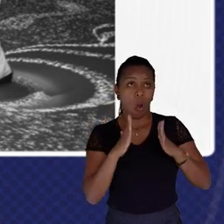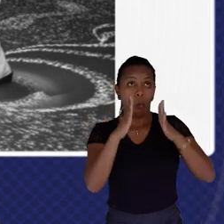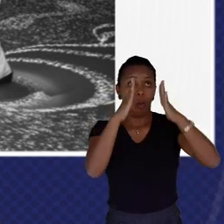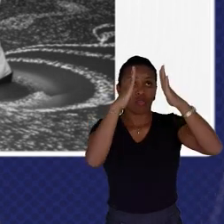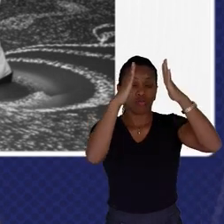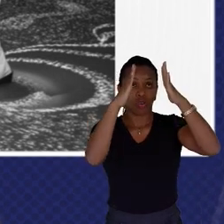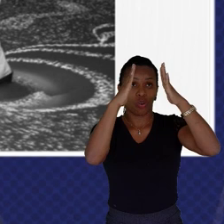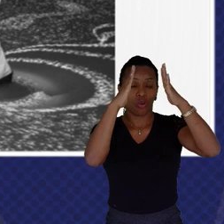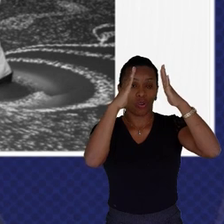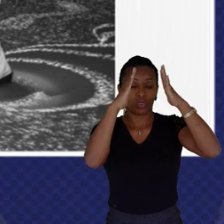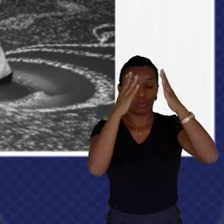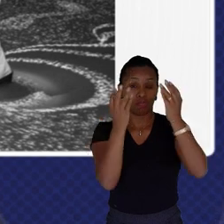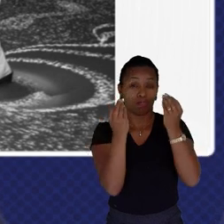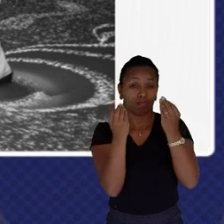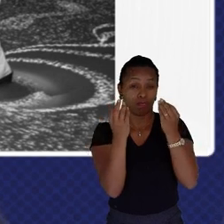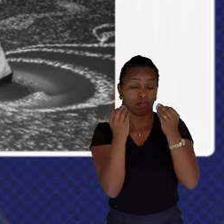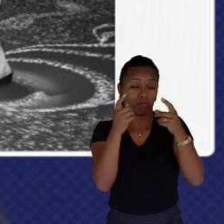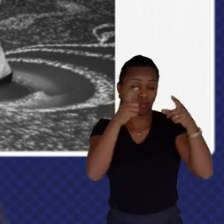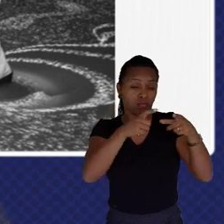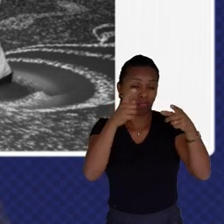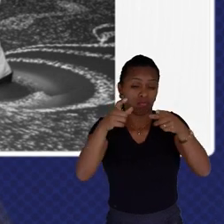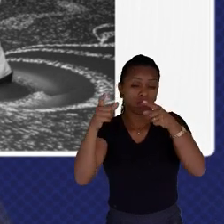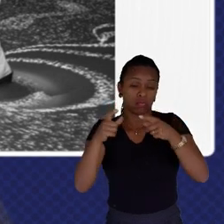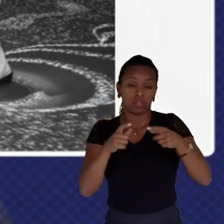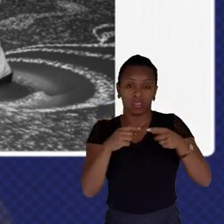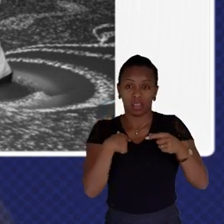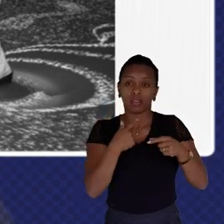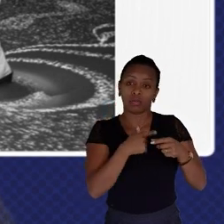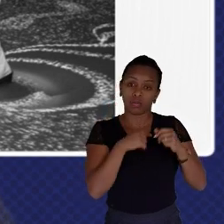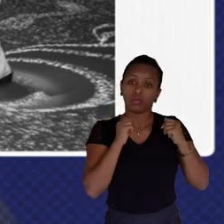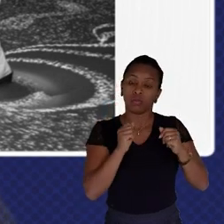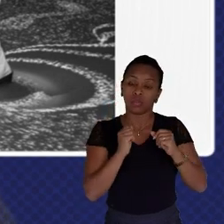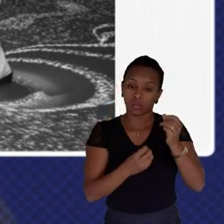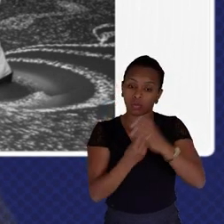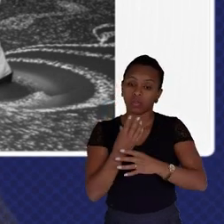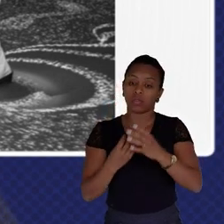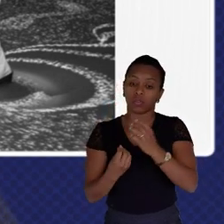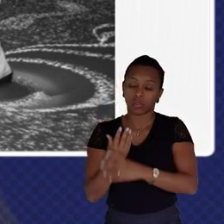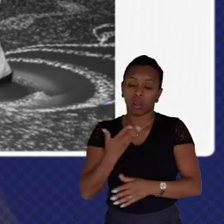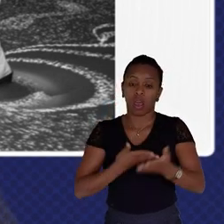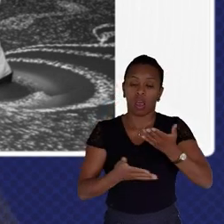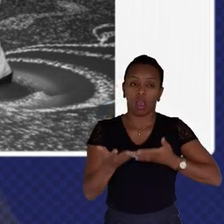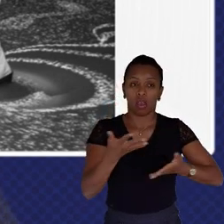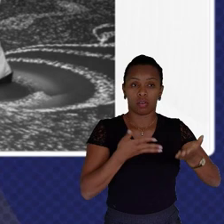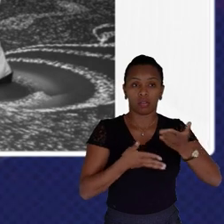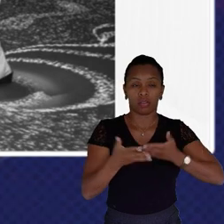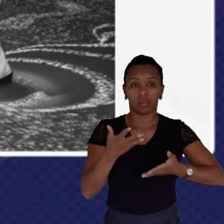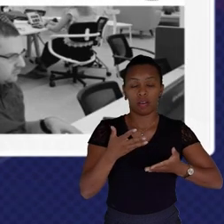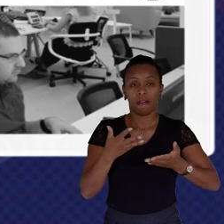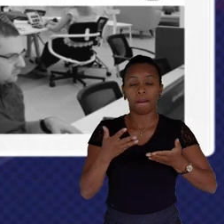of places where you can create Co-create with others It's an open hub of people coming together